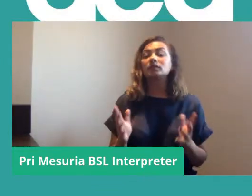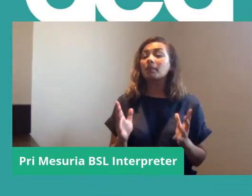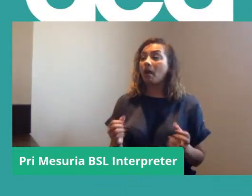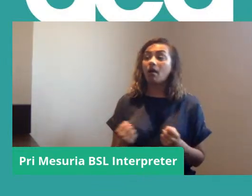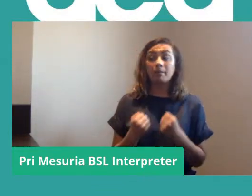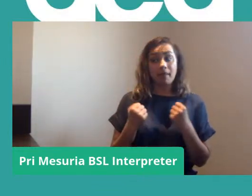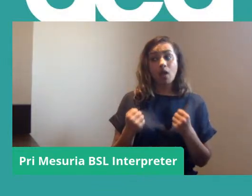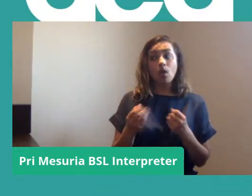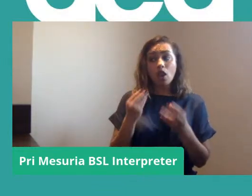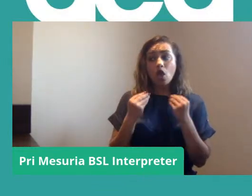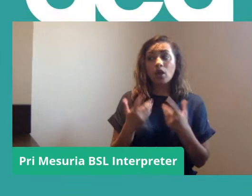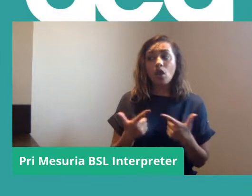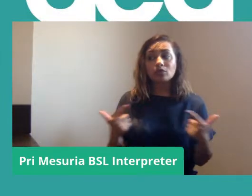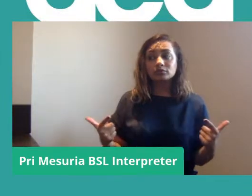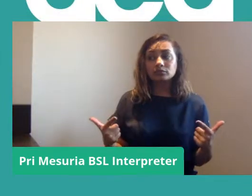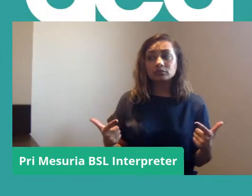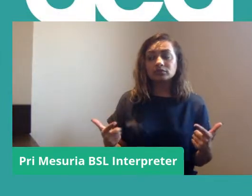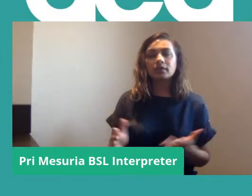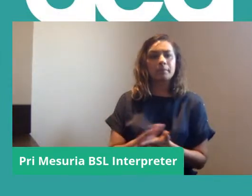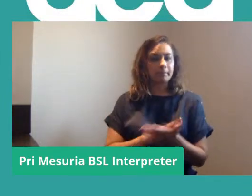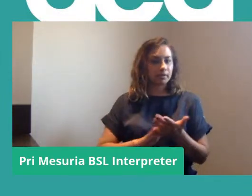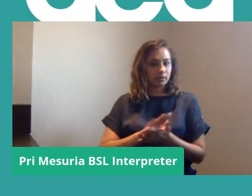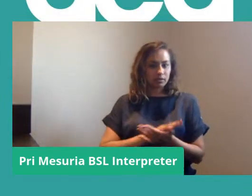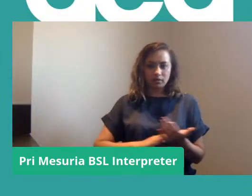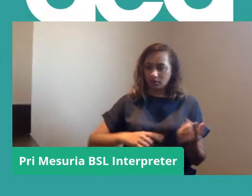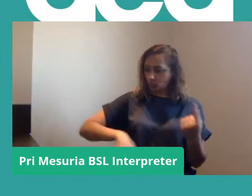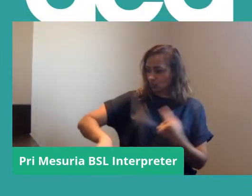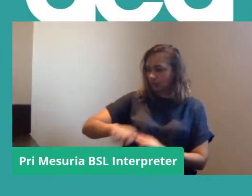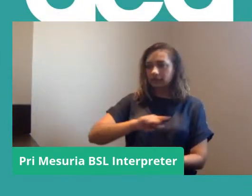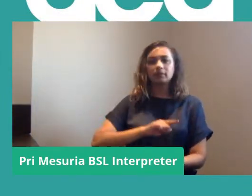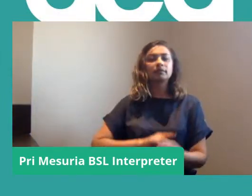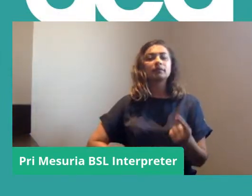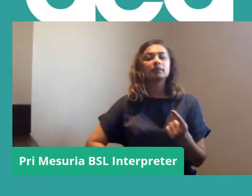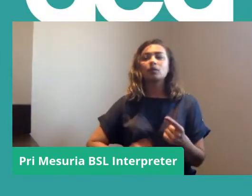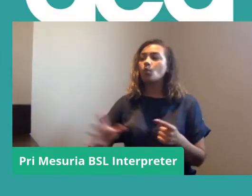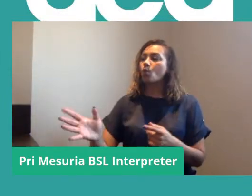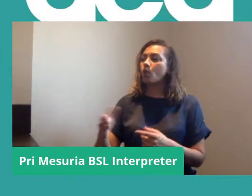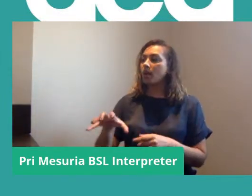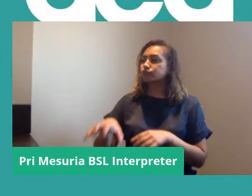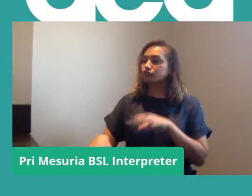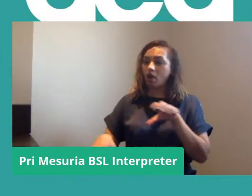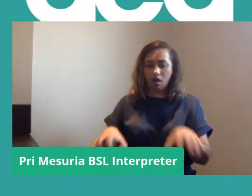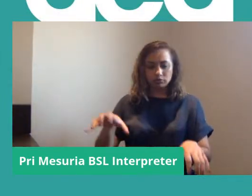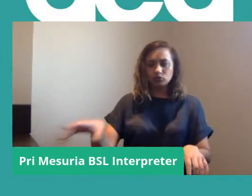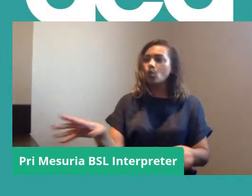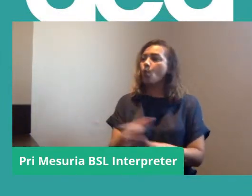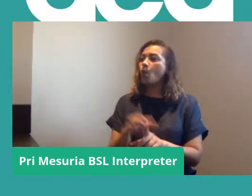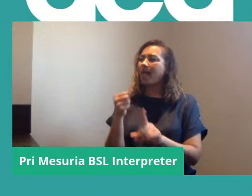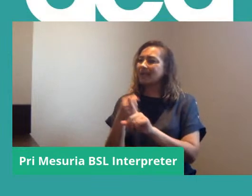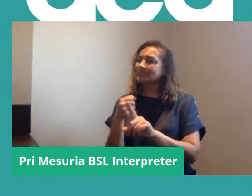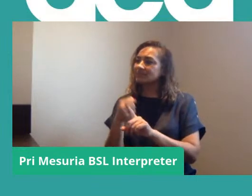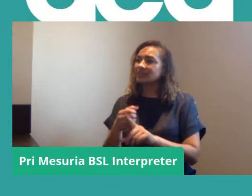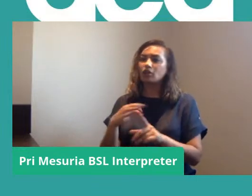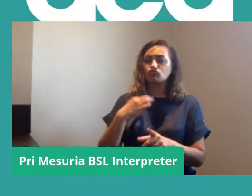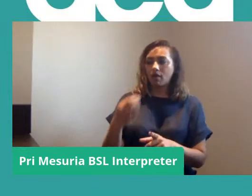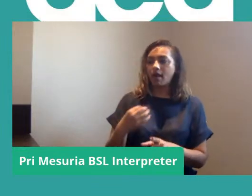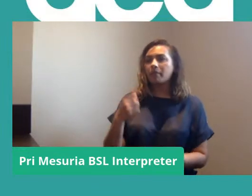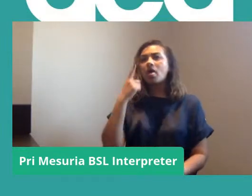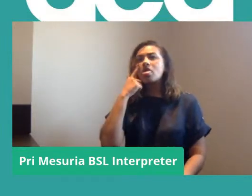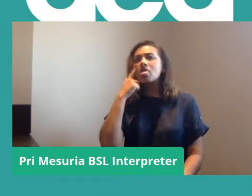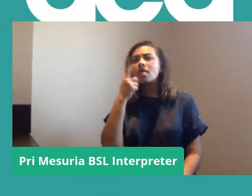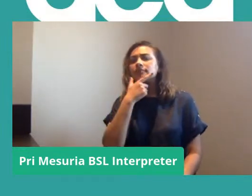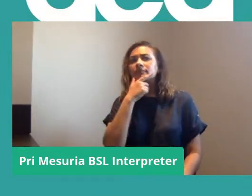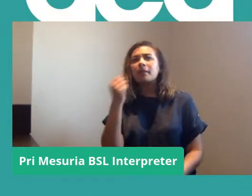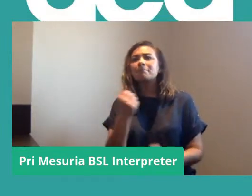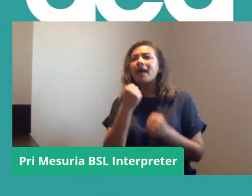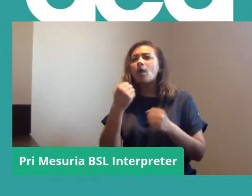powerful about that campaign was that it allowed our branch and our activists and our reps to really see where we'd have